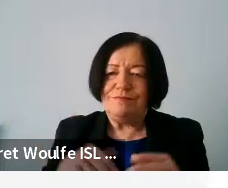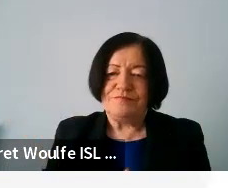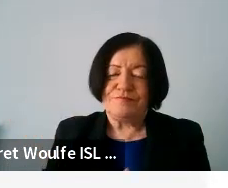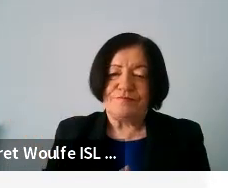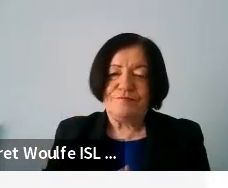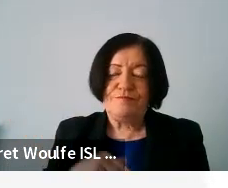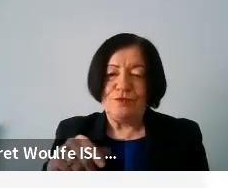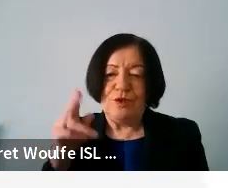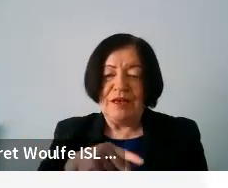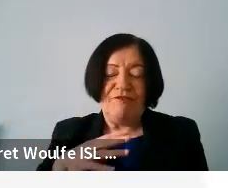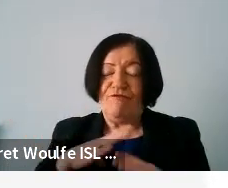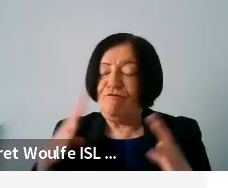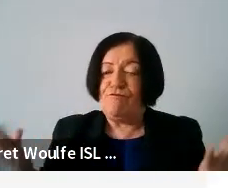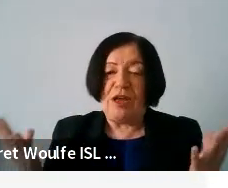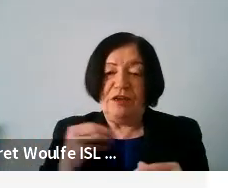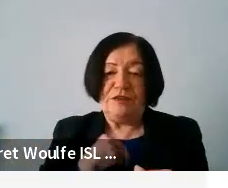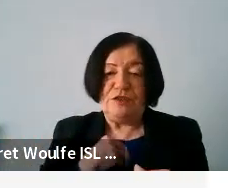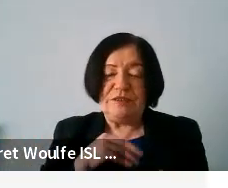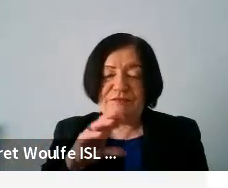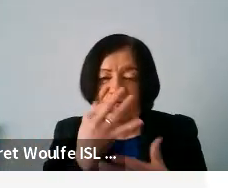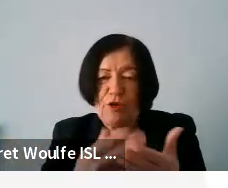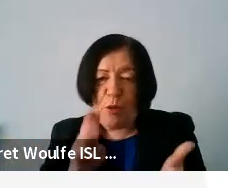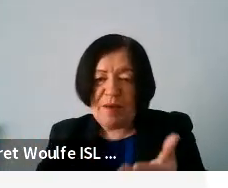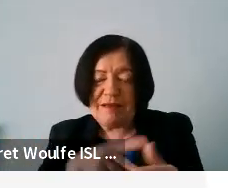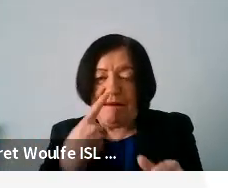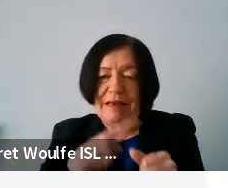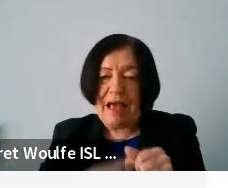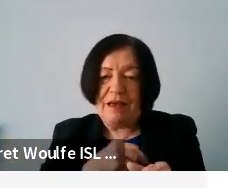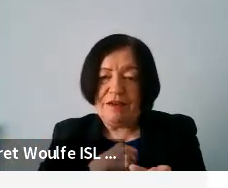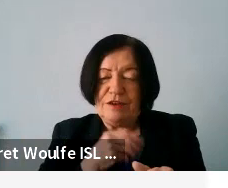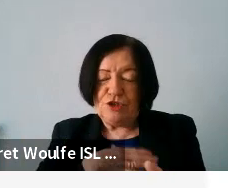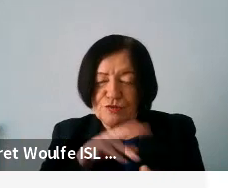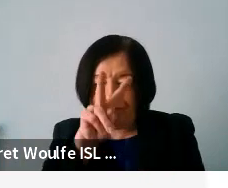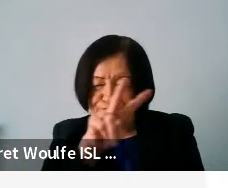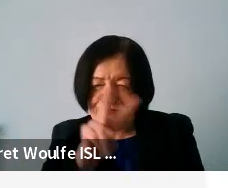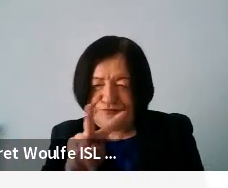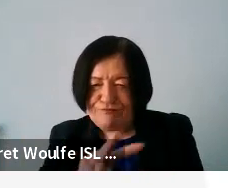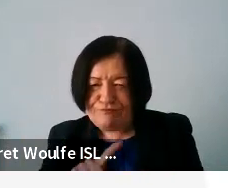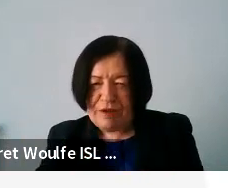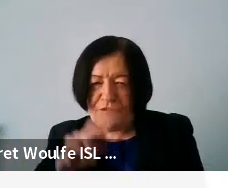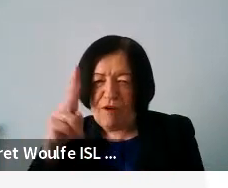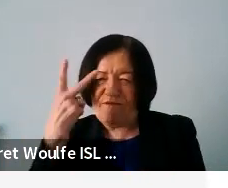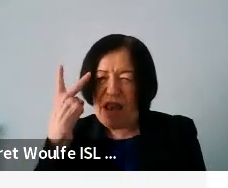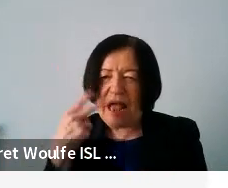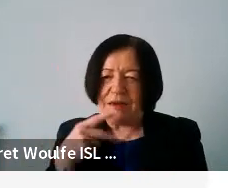And you can feel free to take a few minutes again to just take your time and reflect on them.